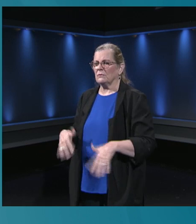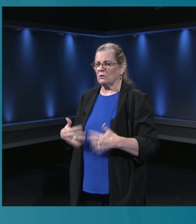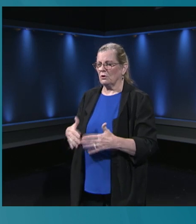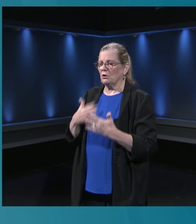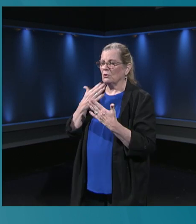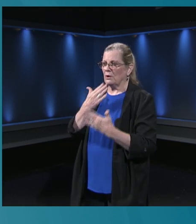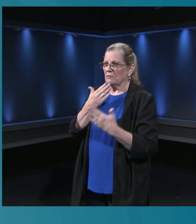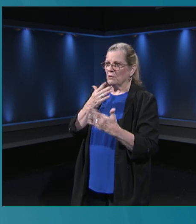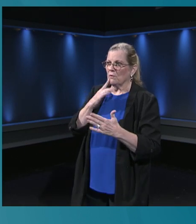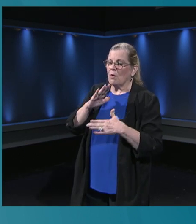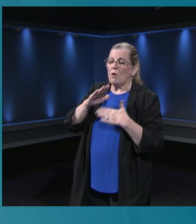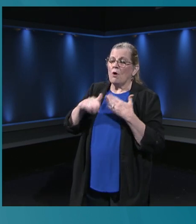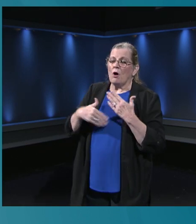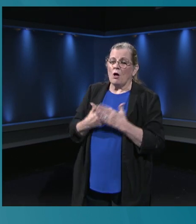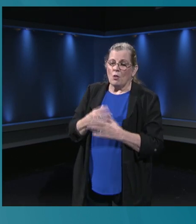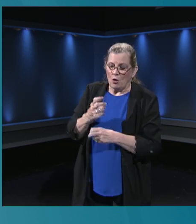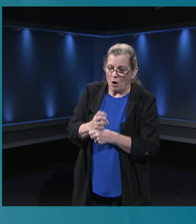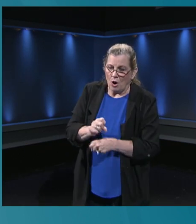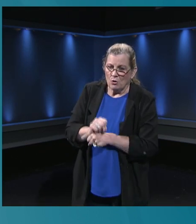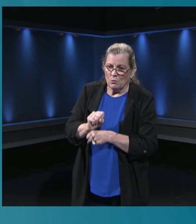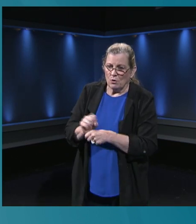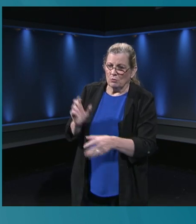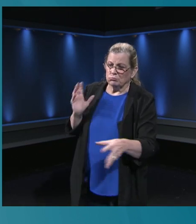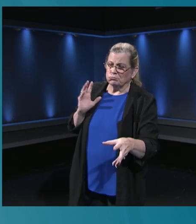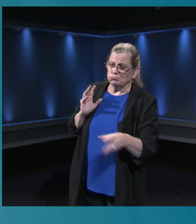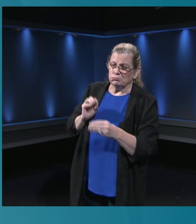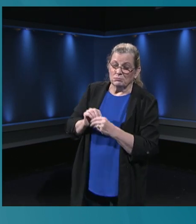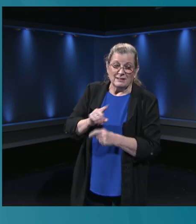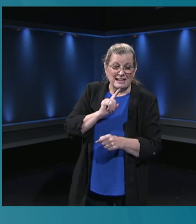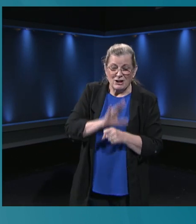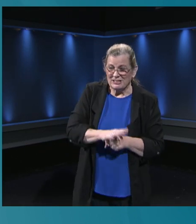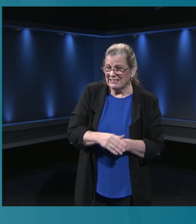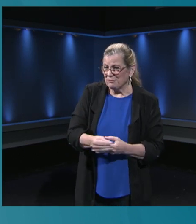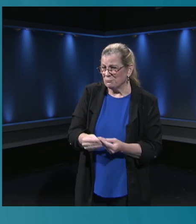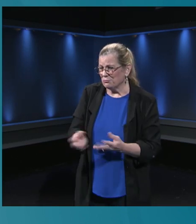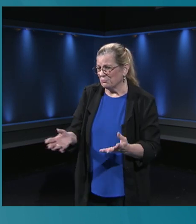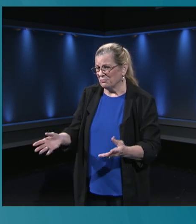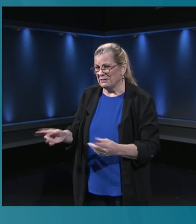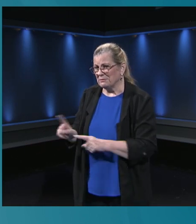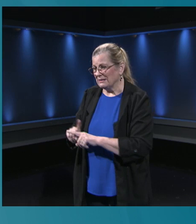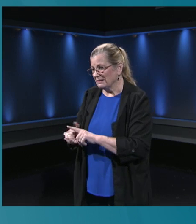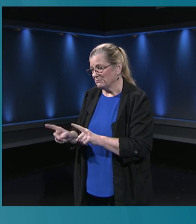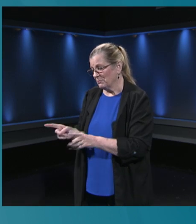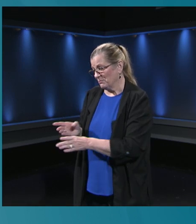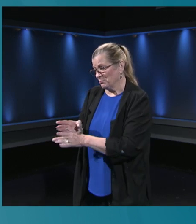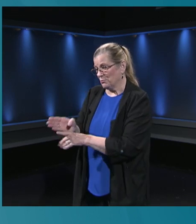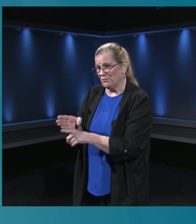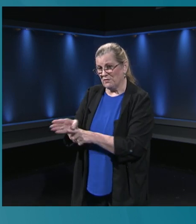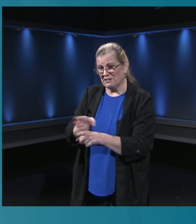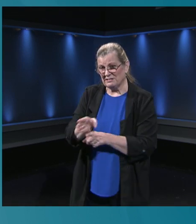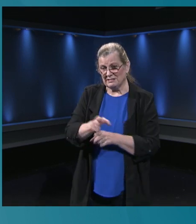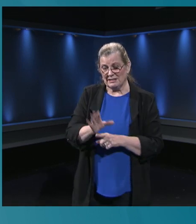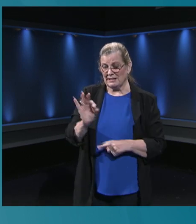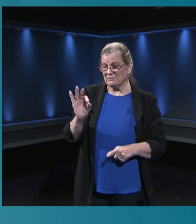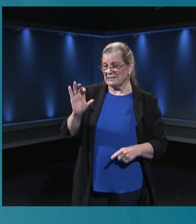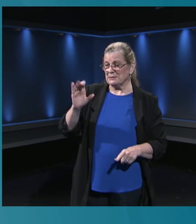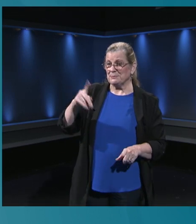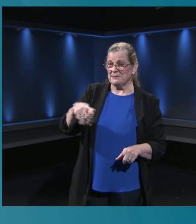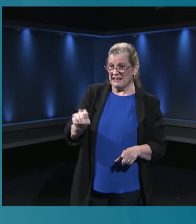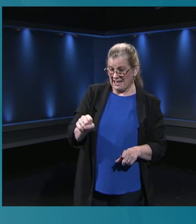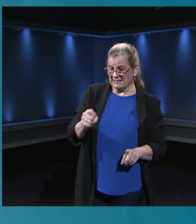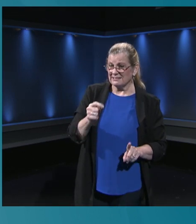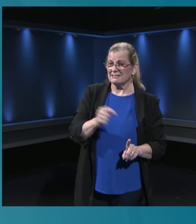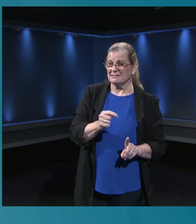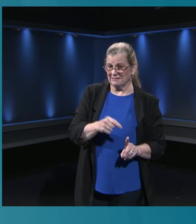and dedication that all professionals here have dedicated to this virtual learning process. No one could have imagined this,